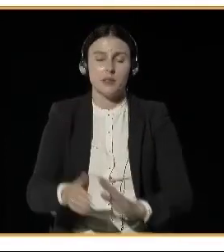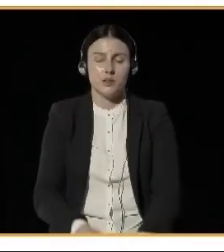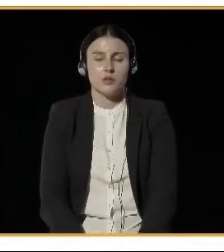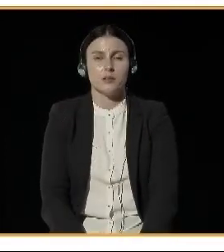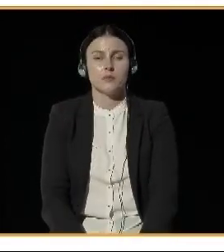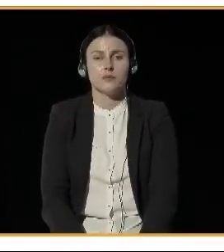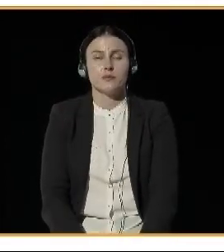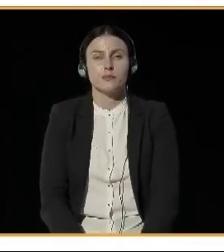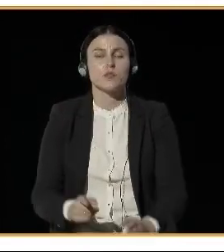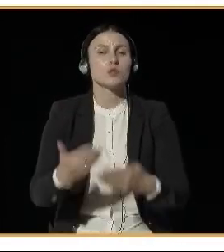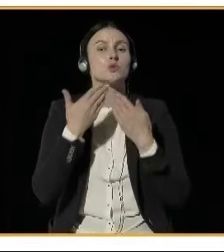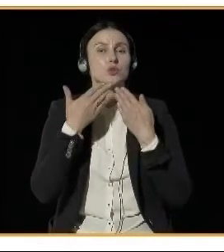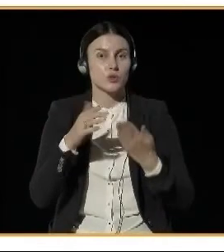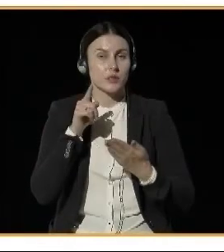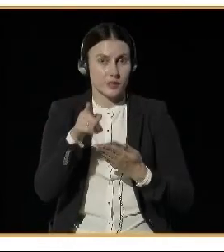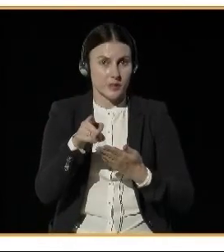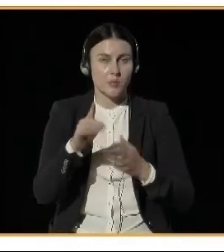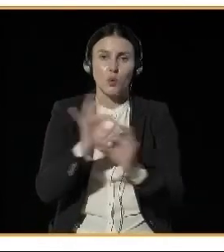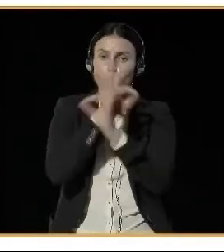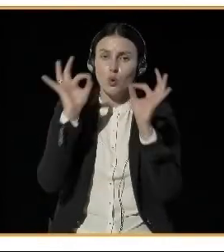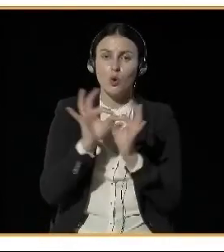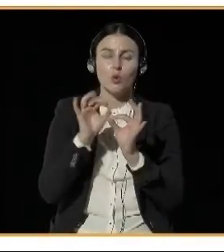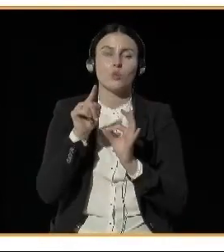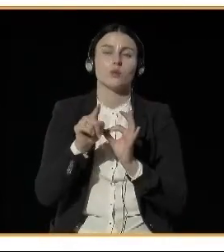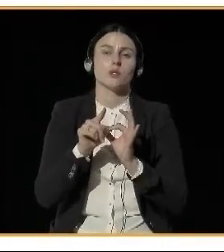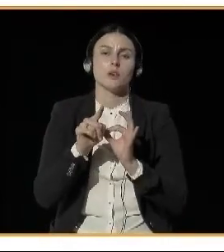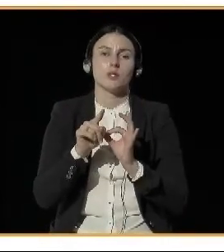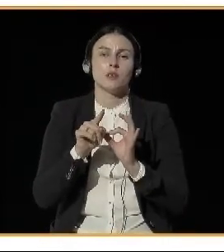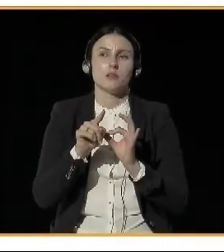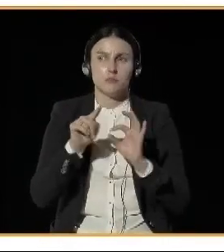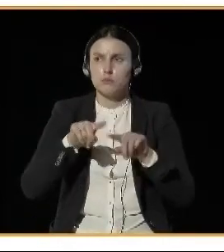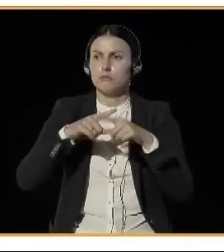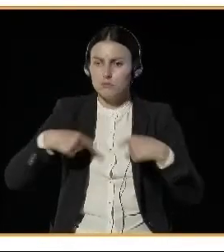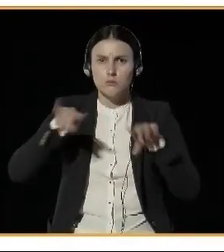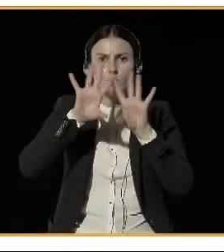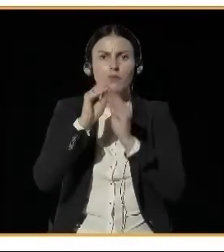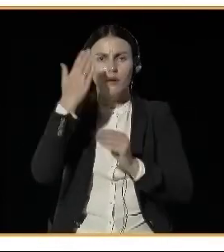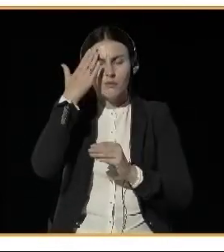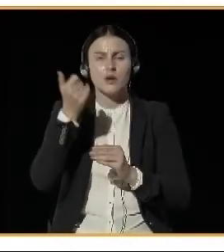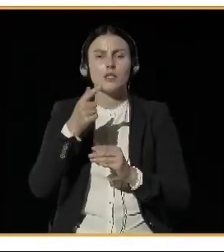making the public aware of the health threat air pollution has.